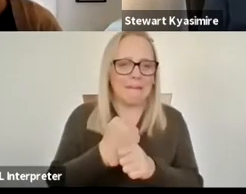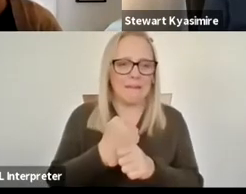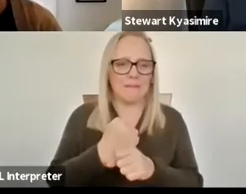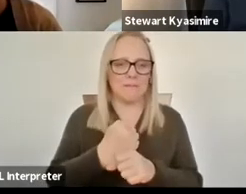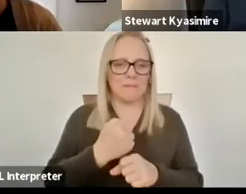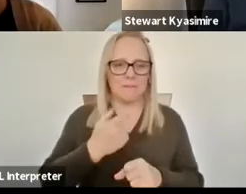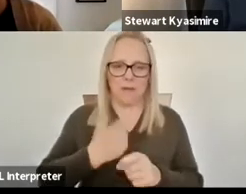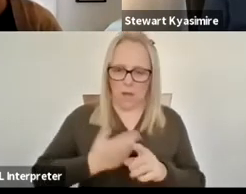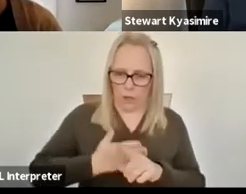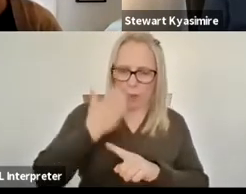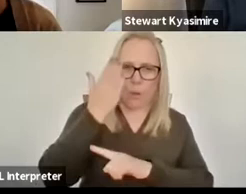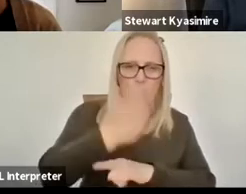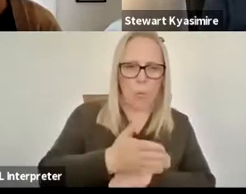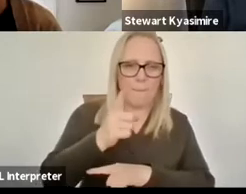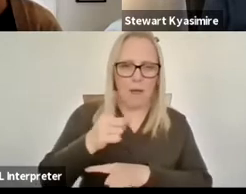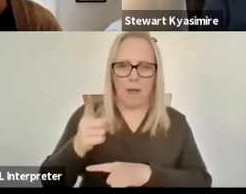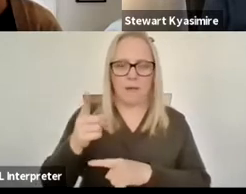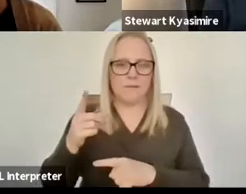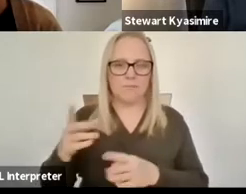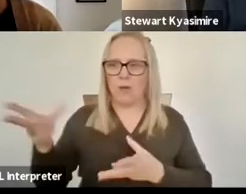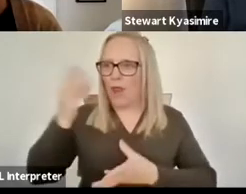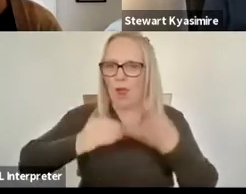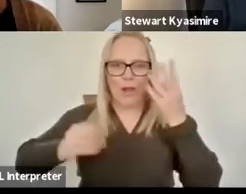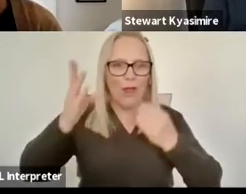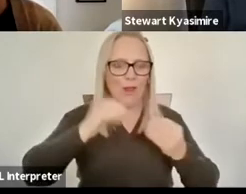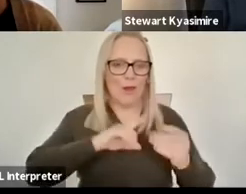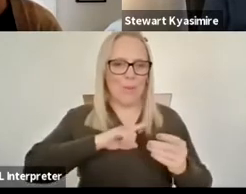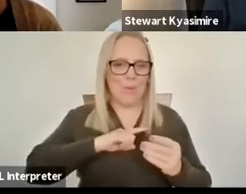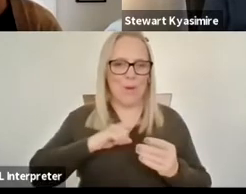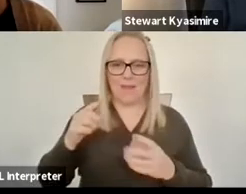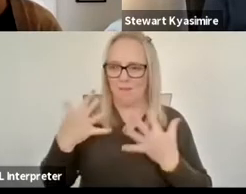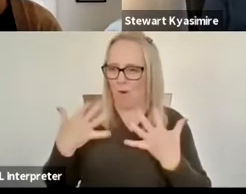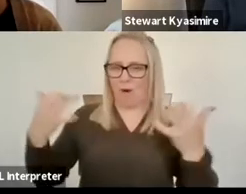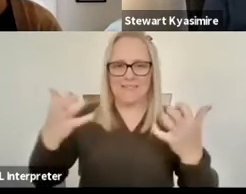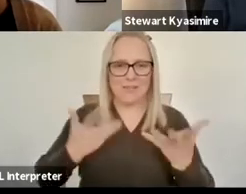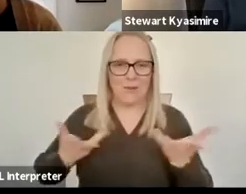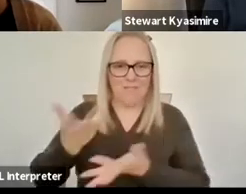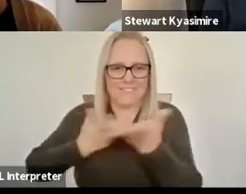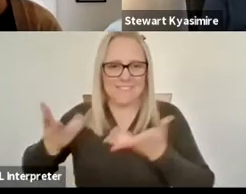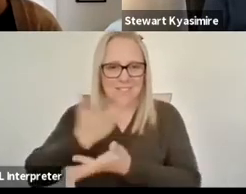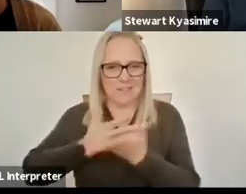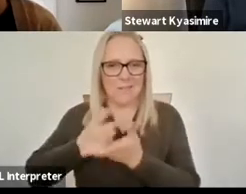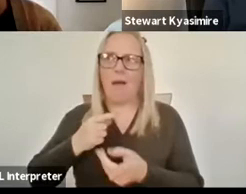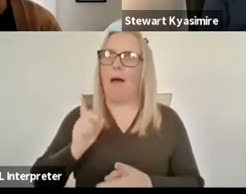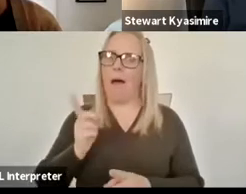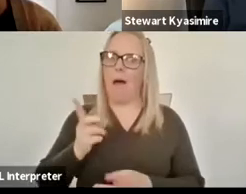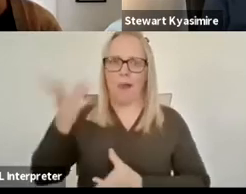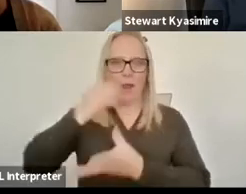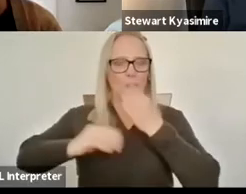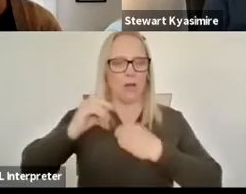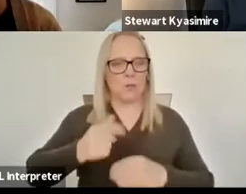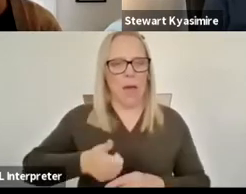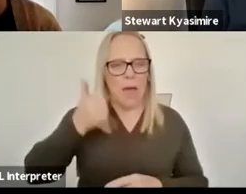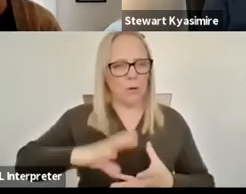of knowledge exchange is about conversations with other audience members like how do we create that that liveness